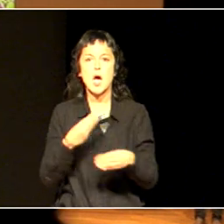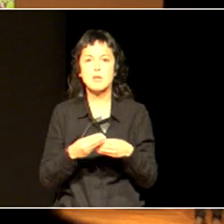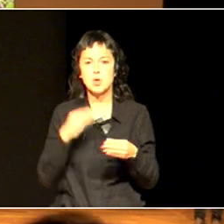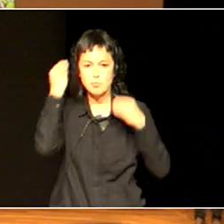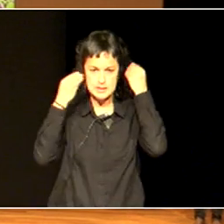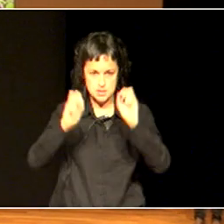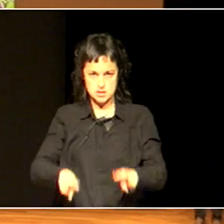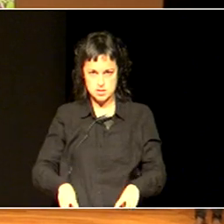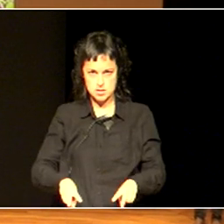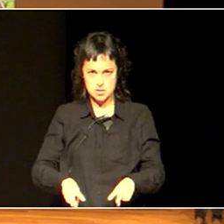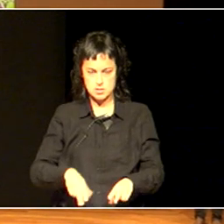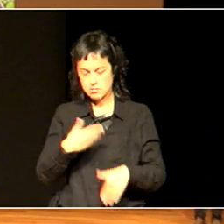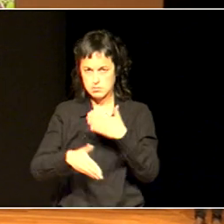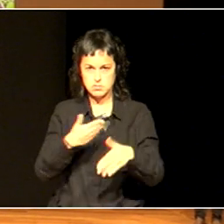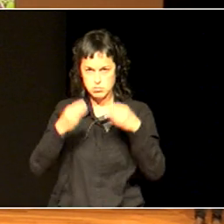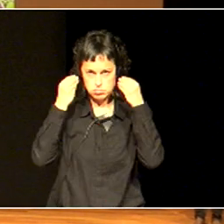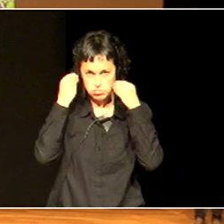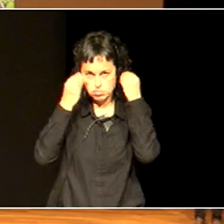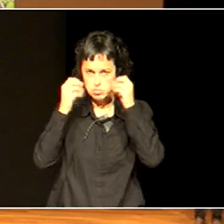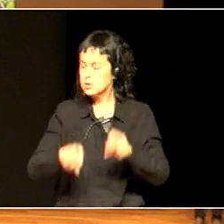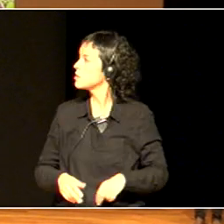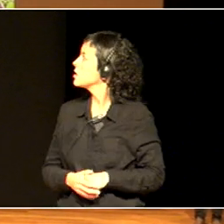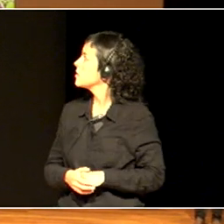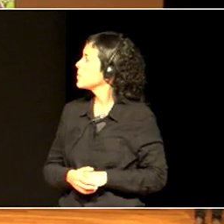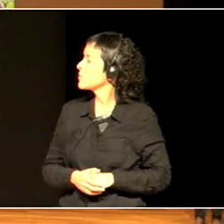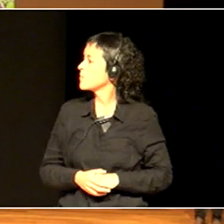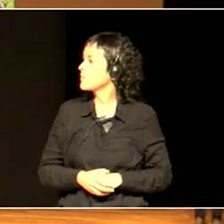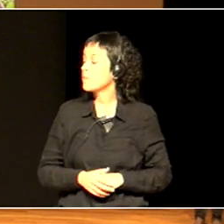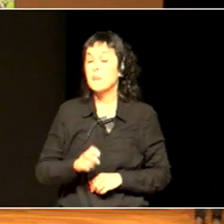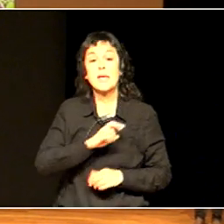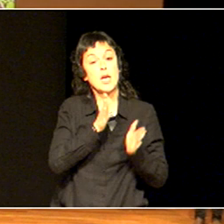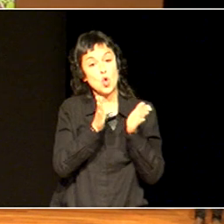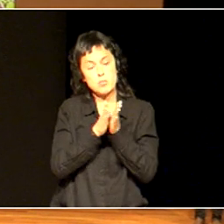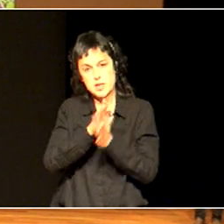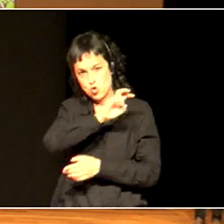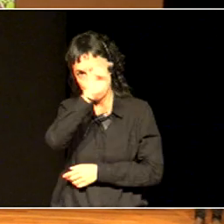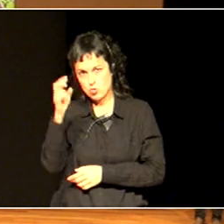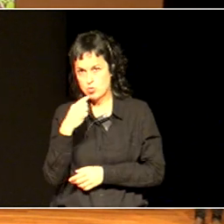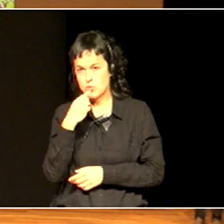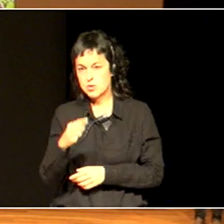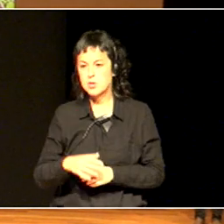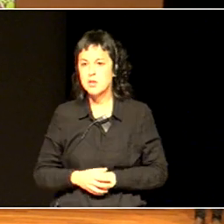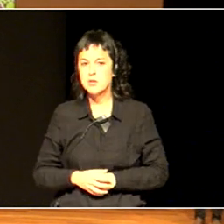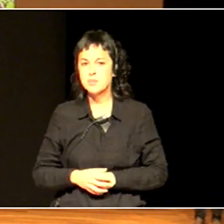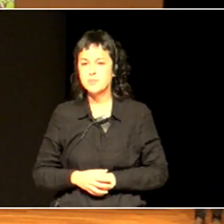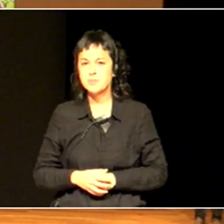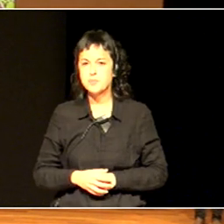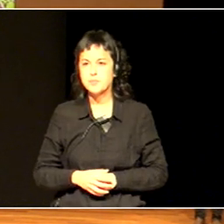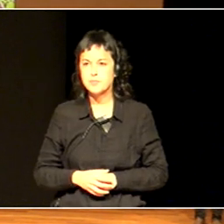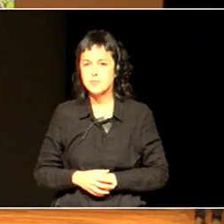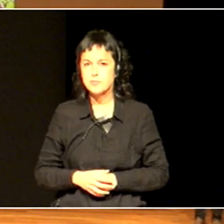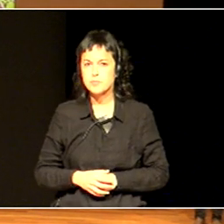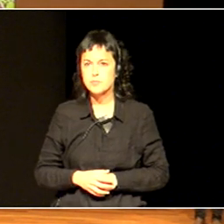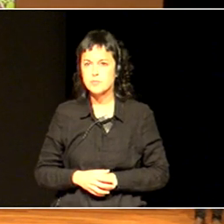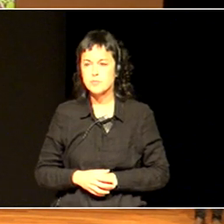And another colleague, one or two people have to stand up and be counted. And everyone else, and I was thinking, yeah, yeah, you mean me.